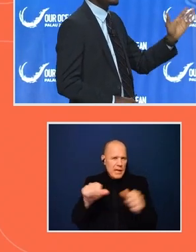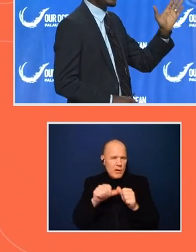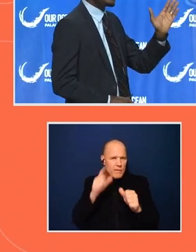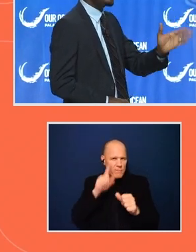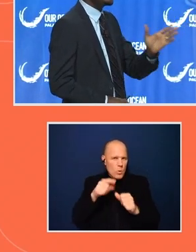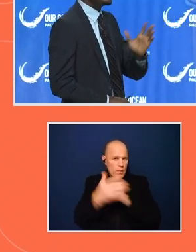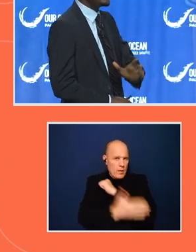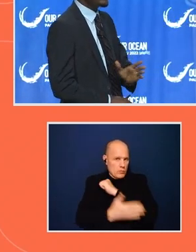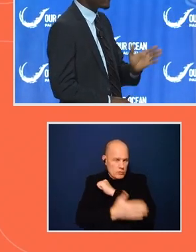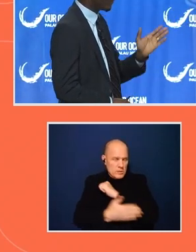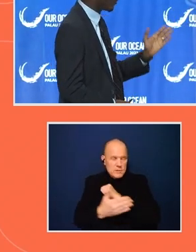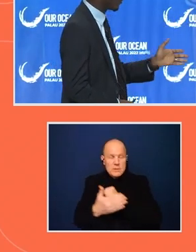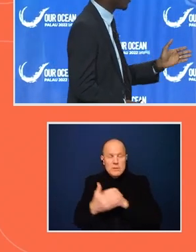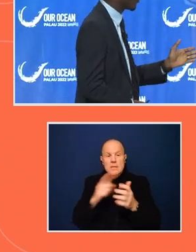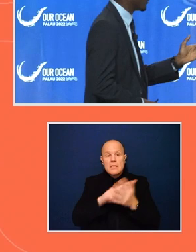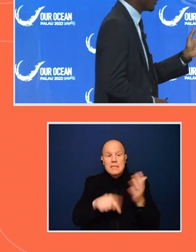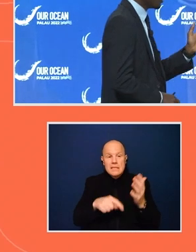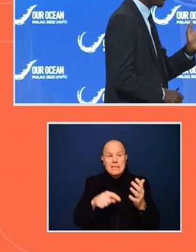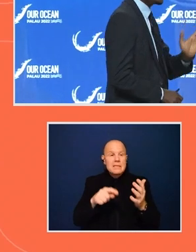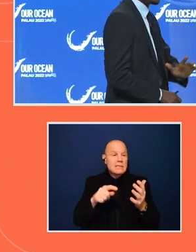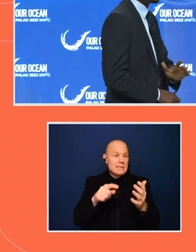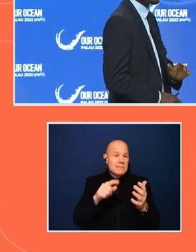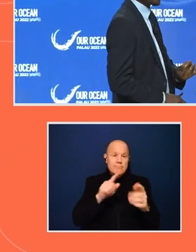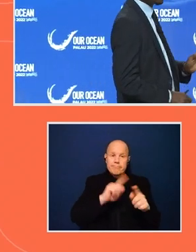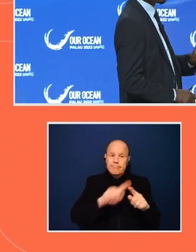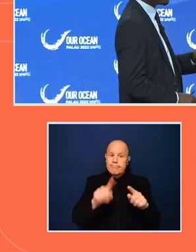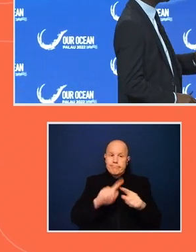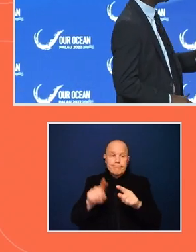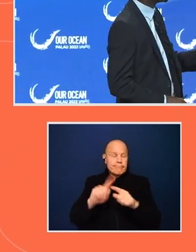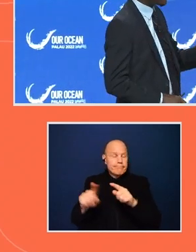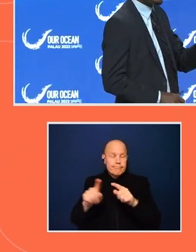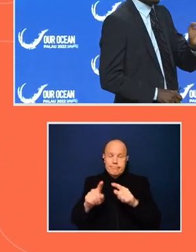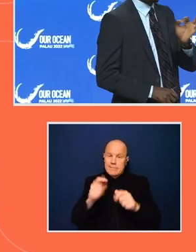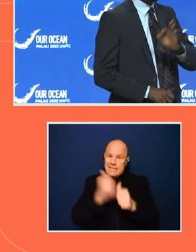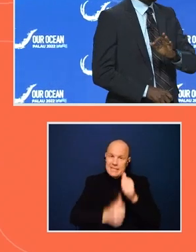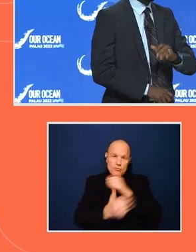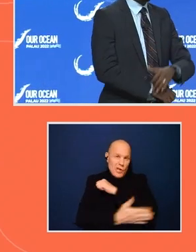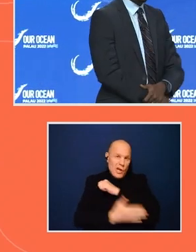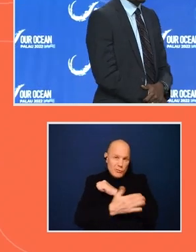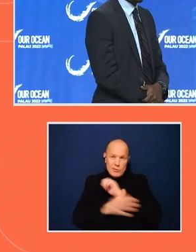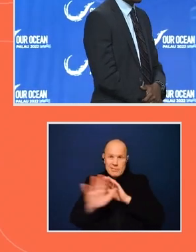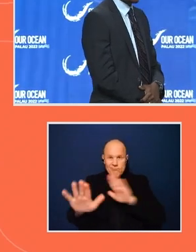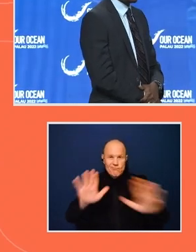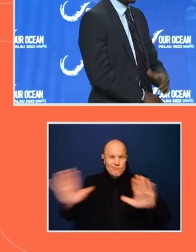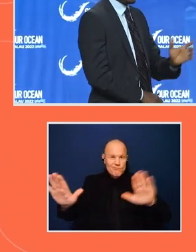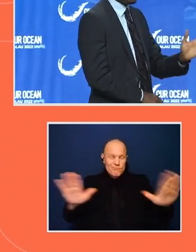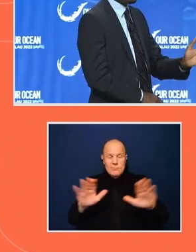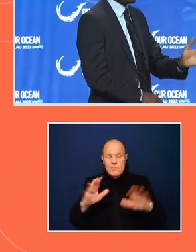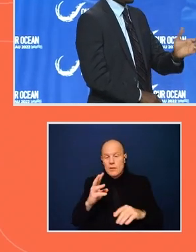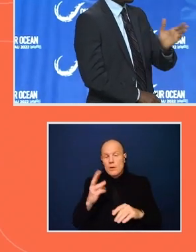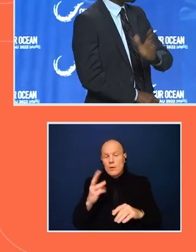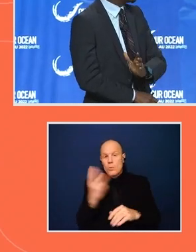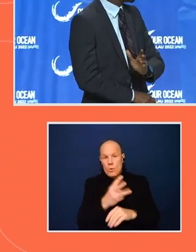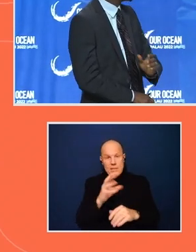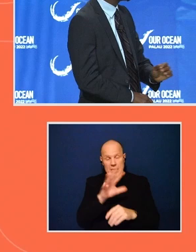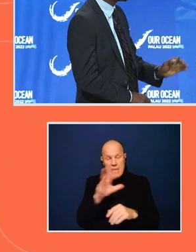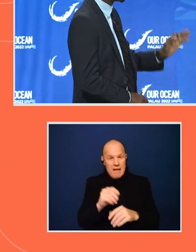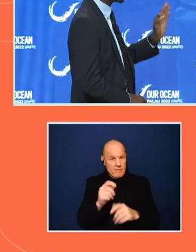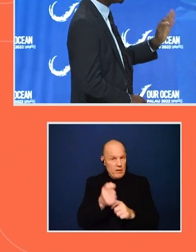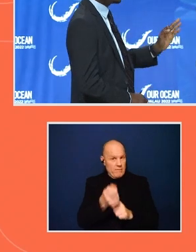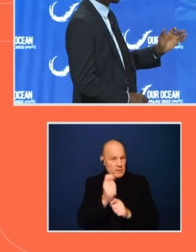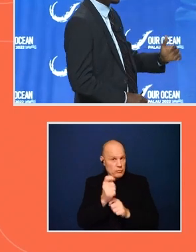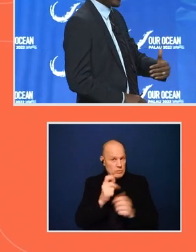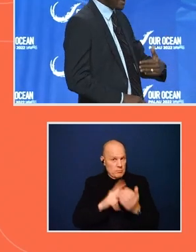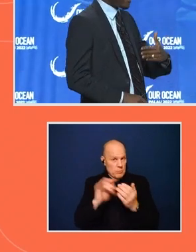regimes are completely different from one country to the other. Liberia, from the West African fisheries project experience,